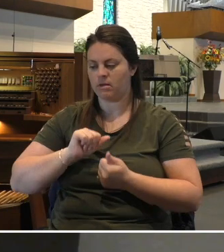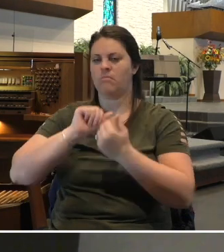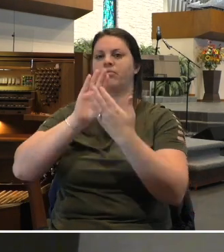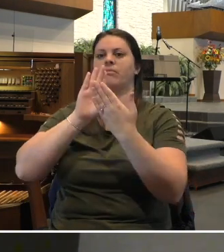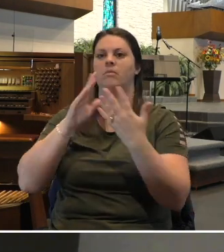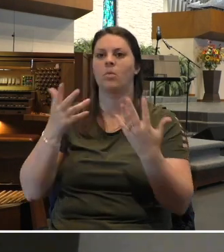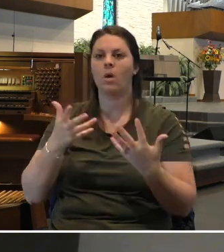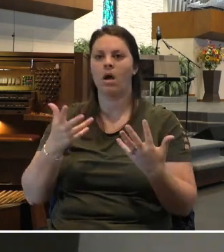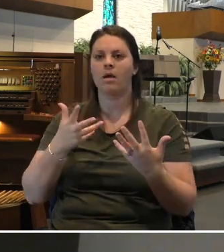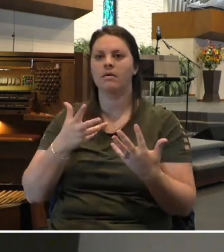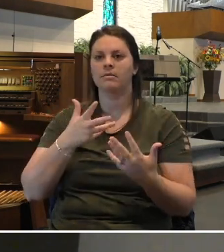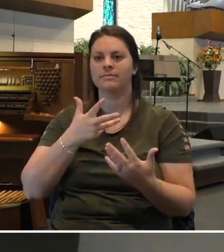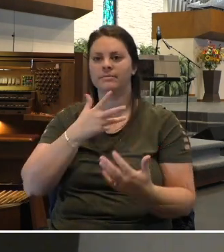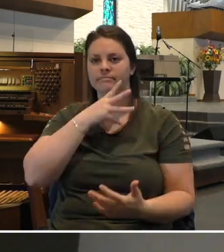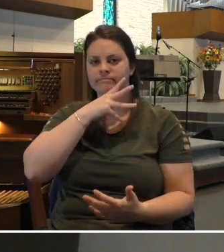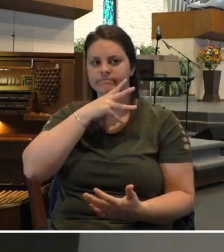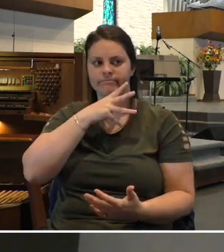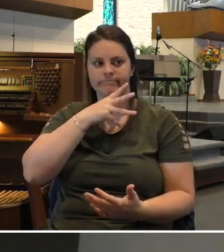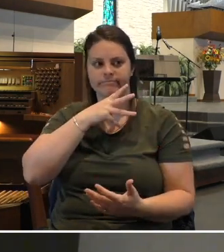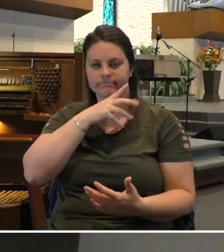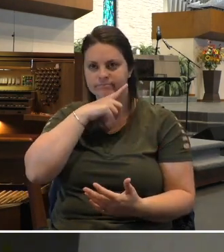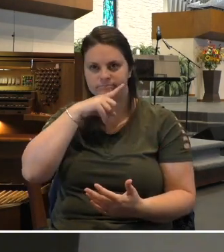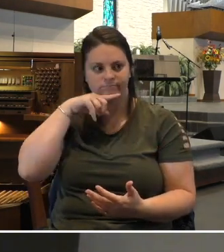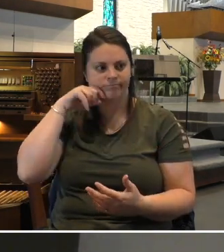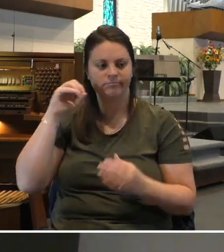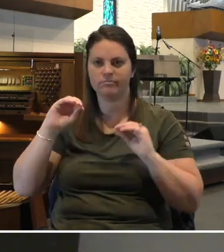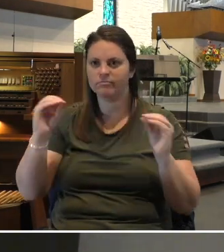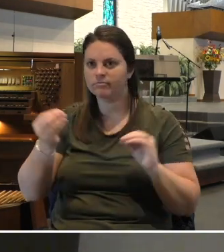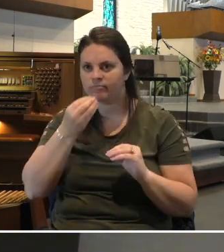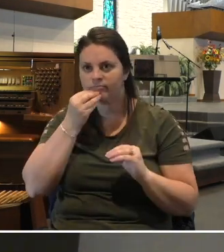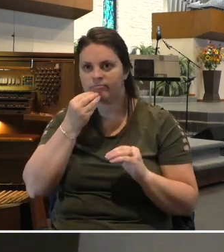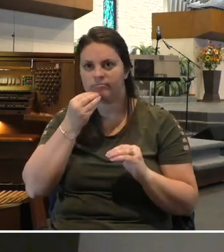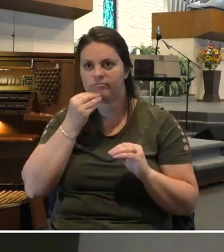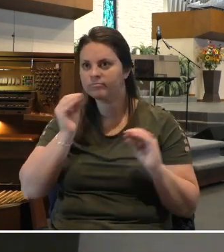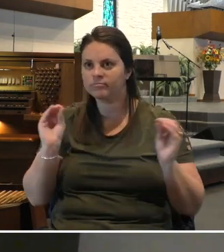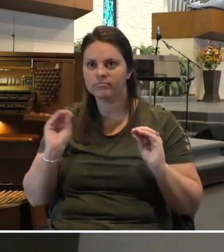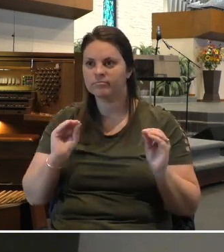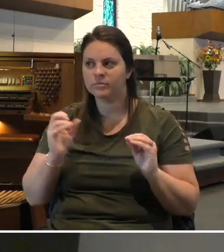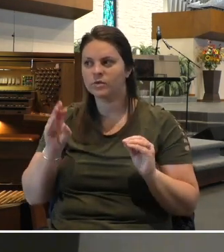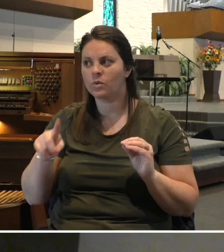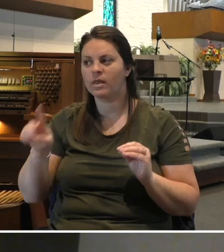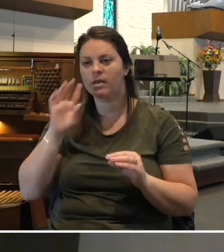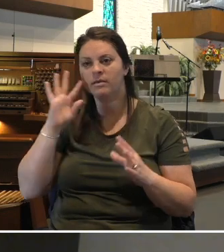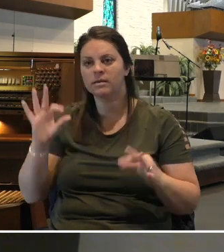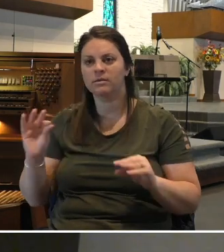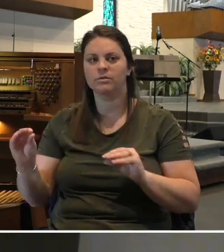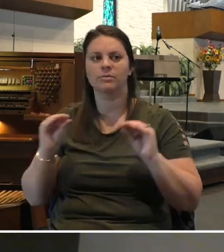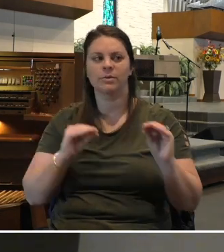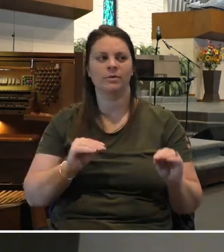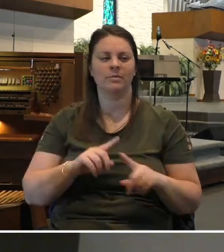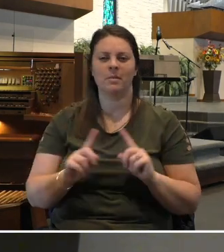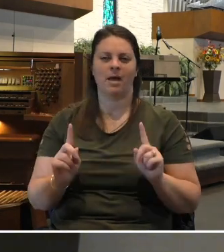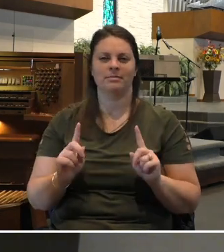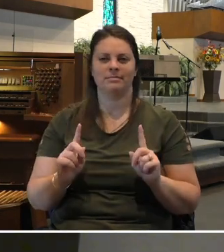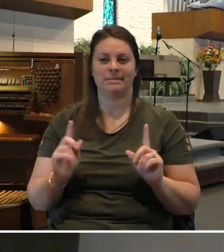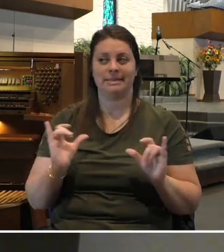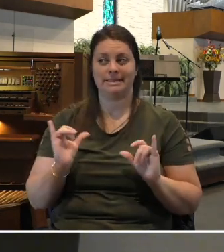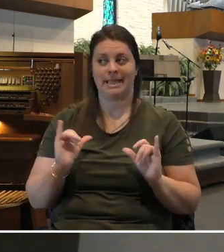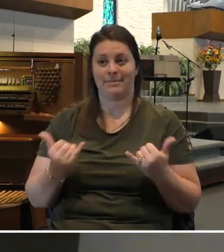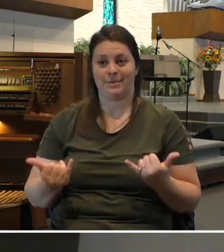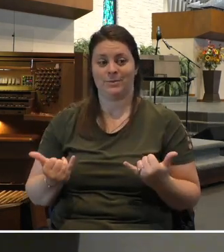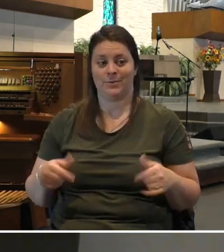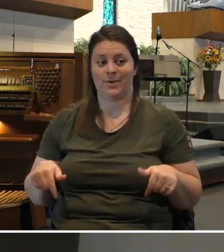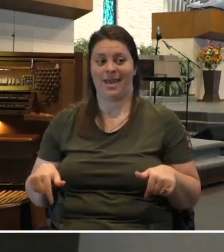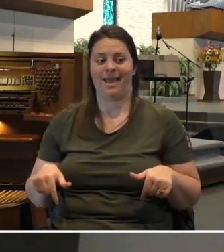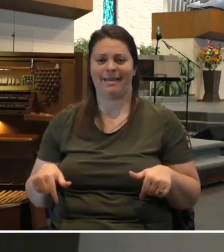move. But not like we would. There was no movers or cars or trucks. It would have been a 50